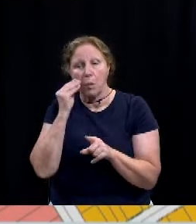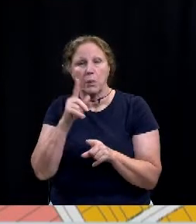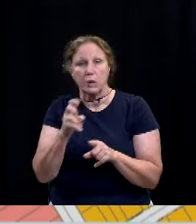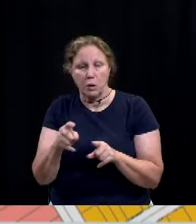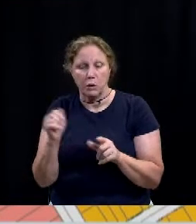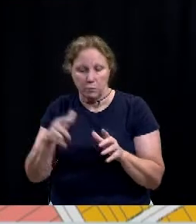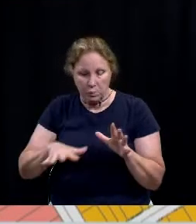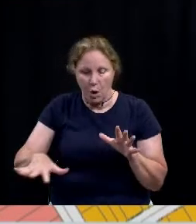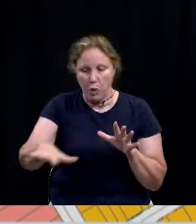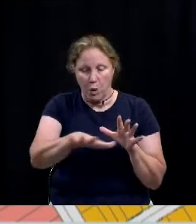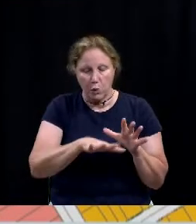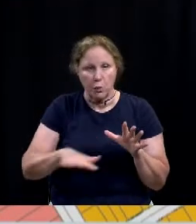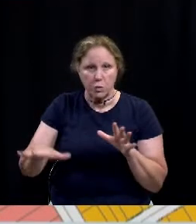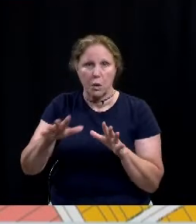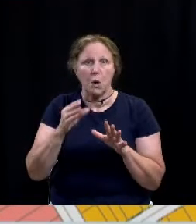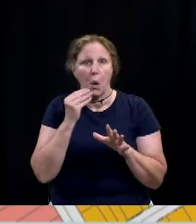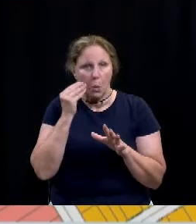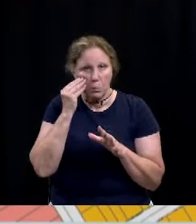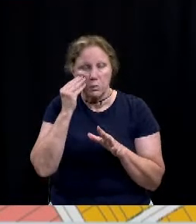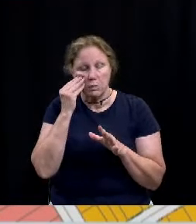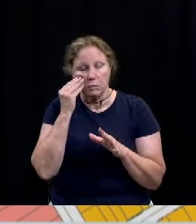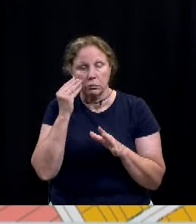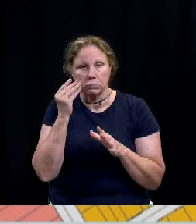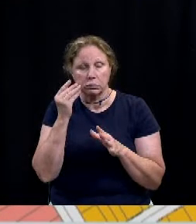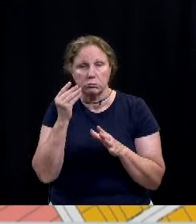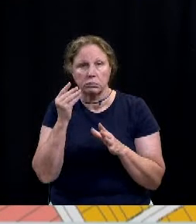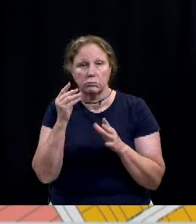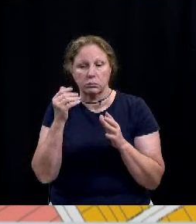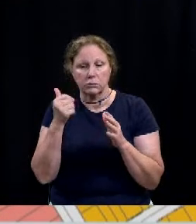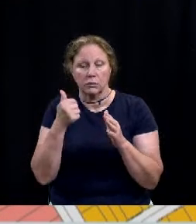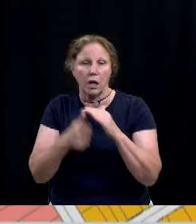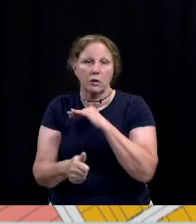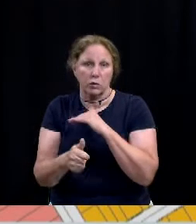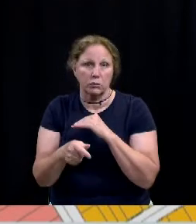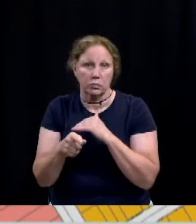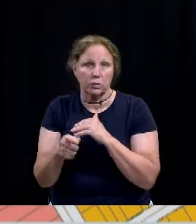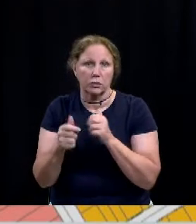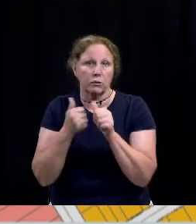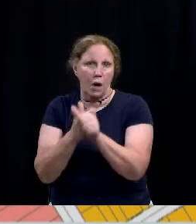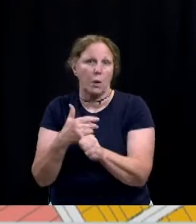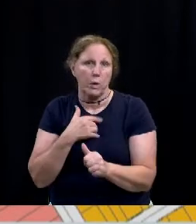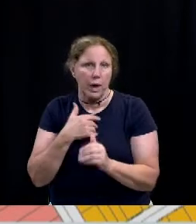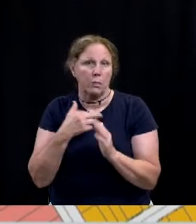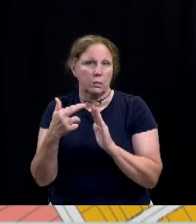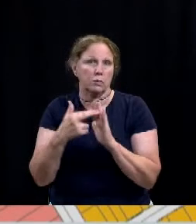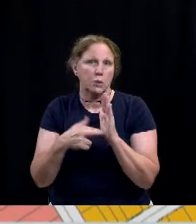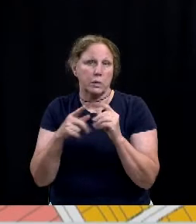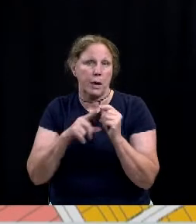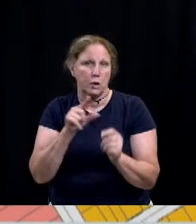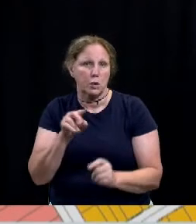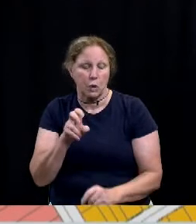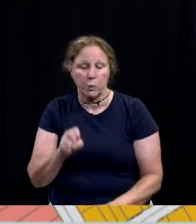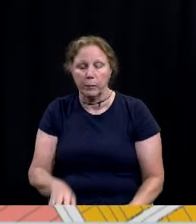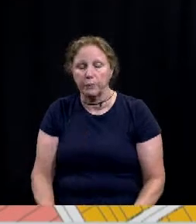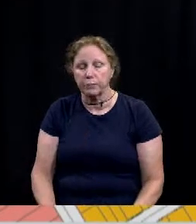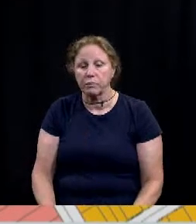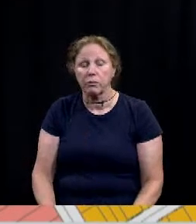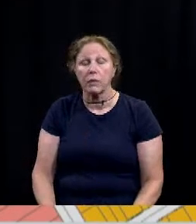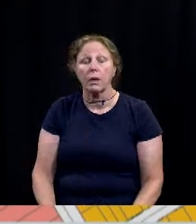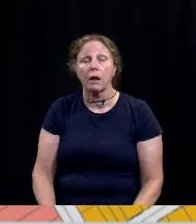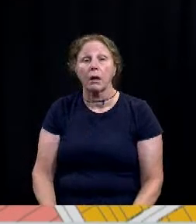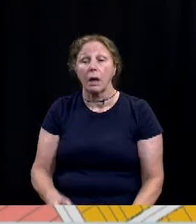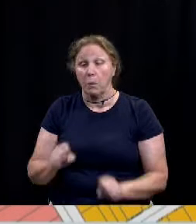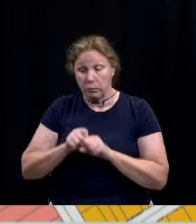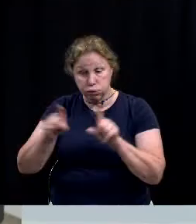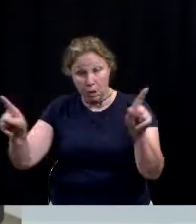bring all those existing single-family homes into conformance with our zoning ordinance. No opposition to this one